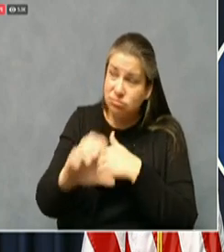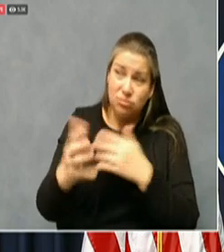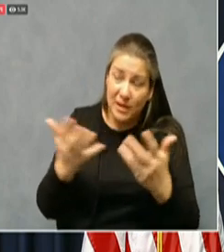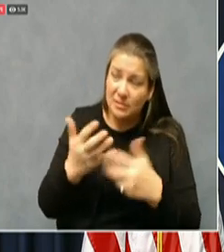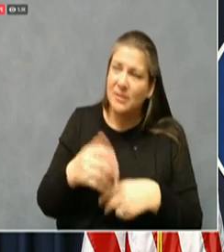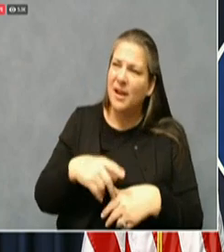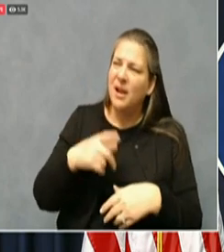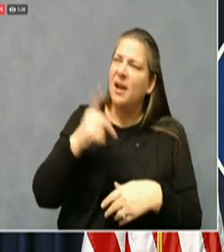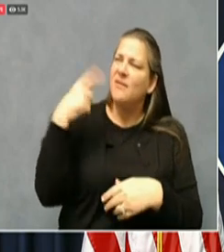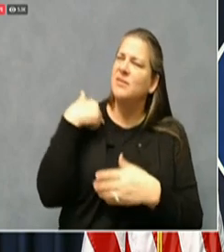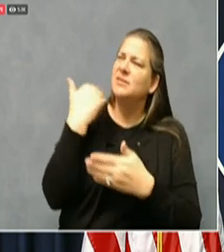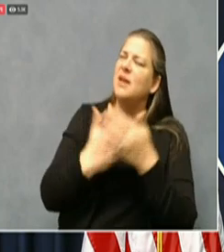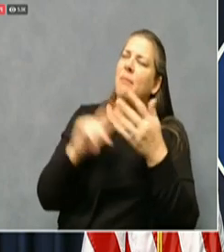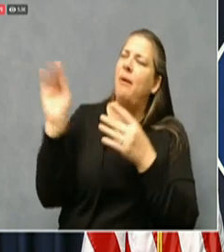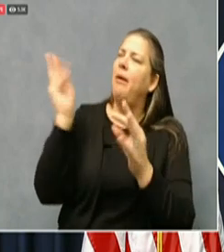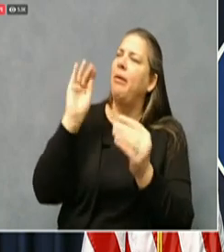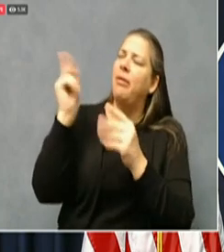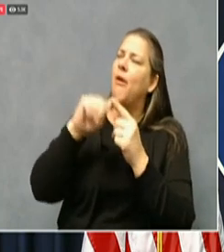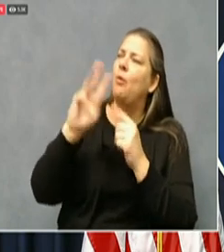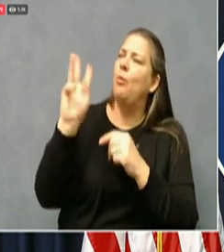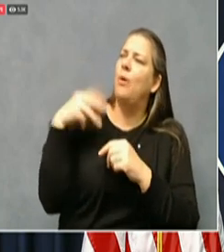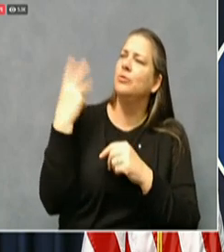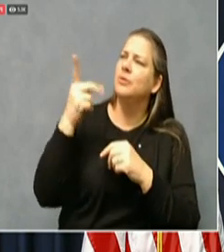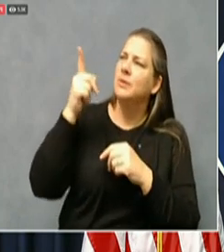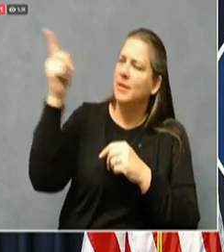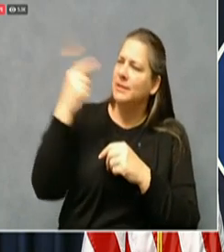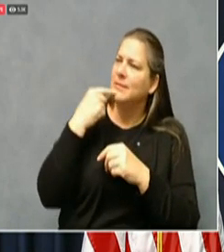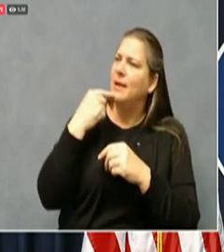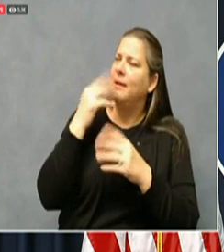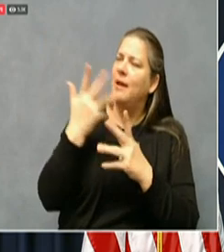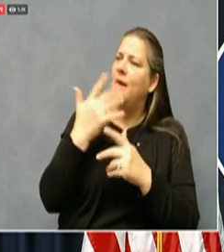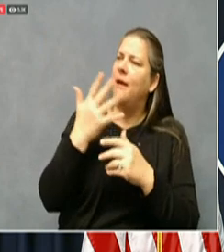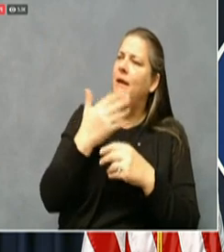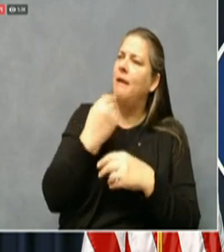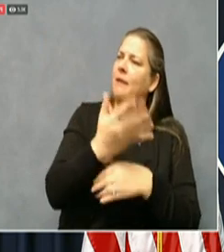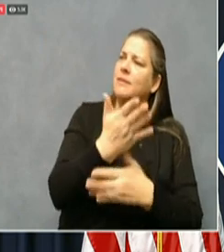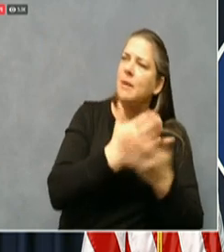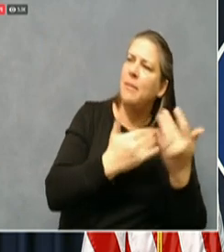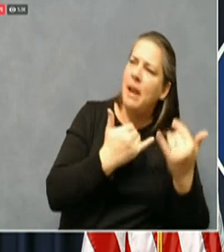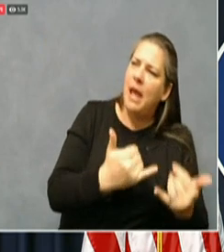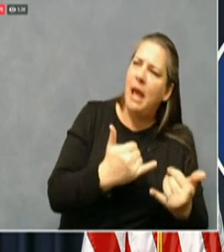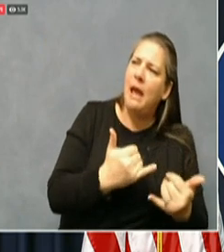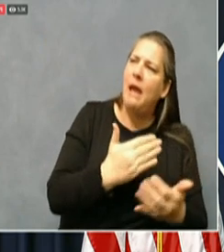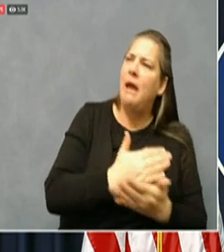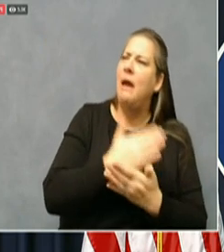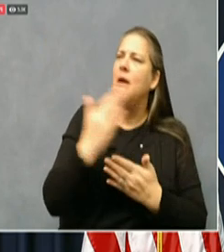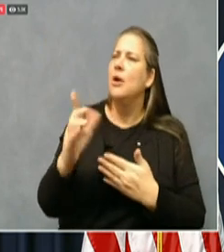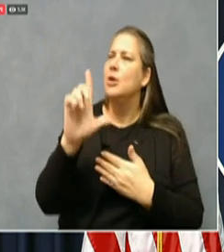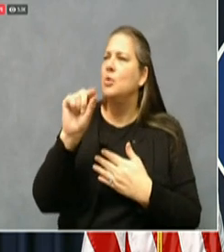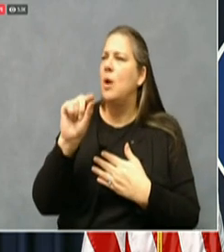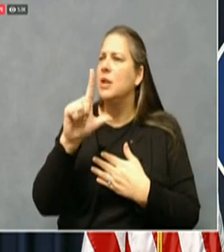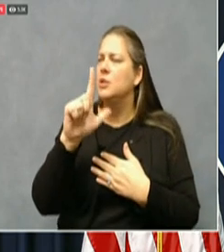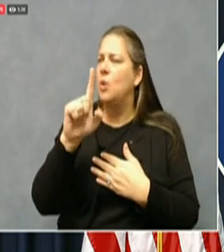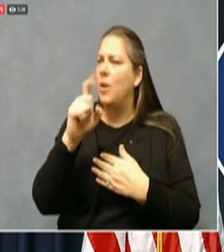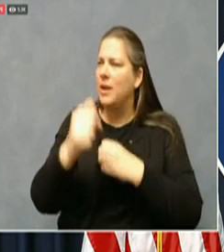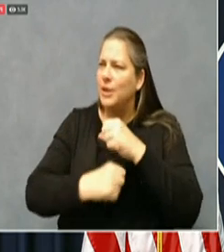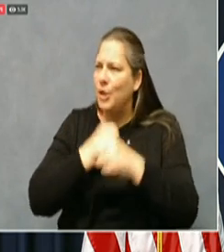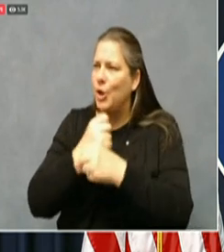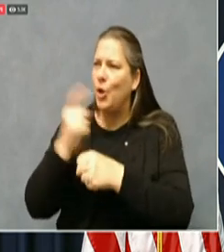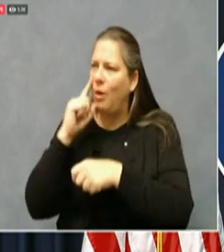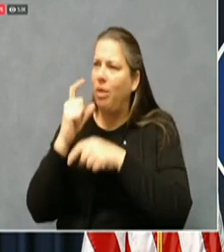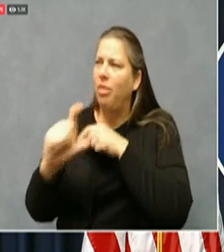some now and some in early 2021. But I guess the first question is, do you think there'll be action by the end of the month?